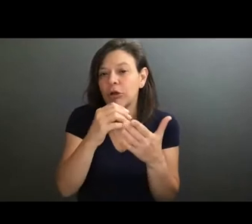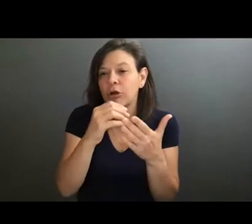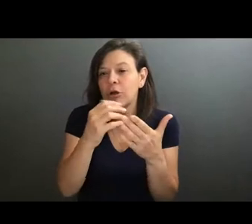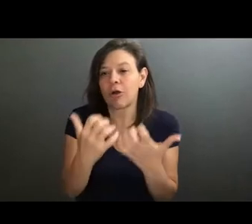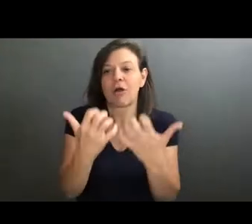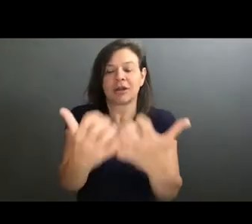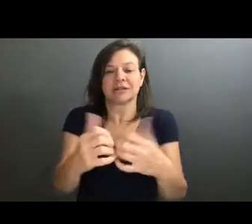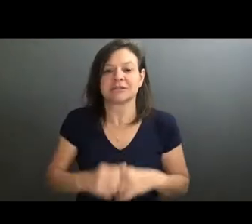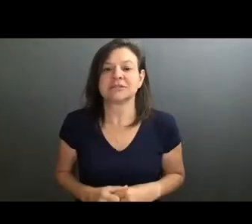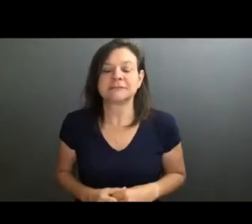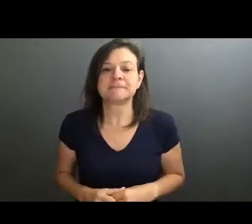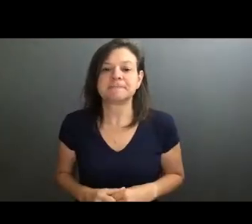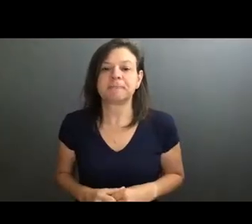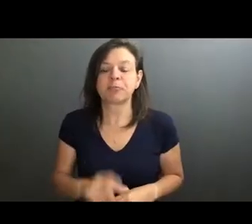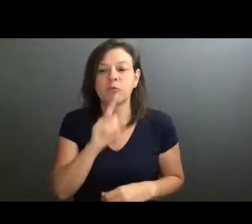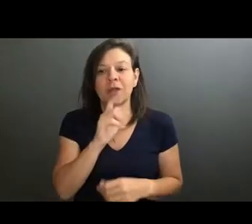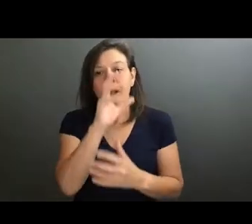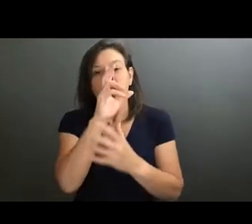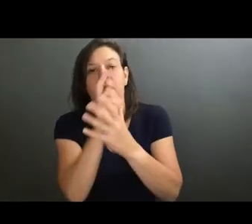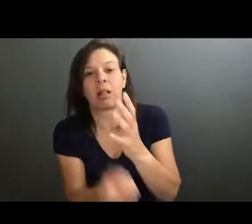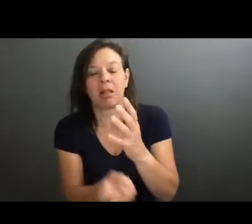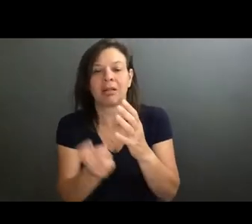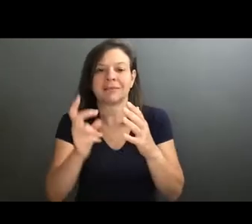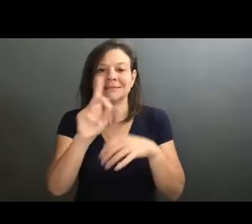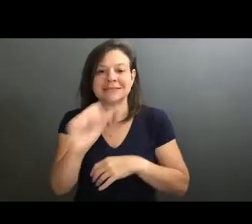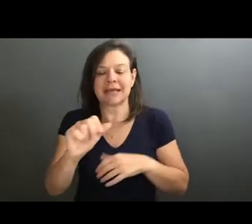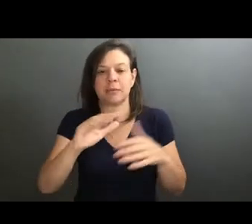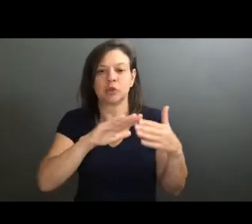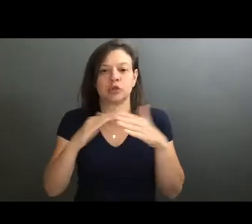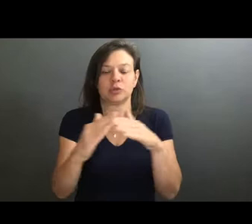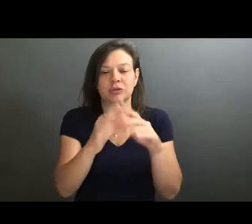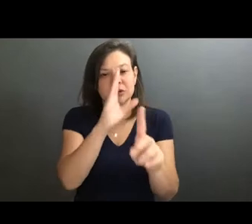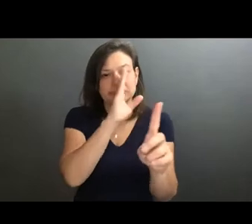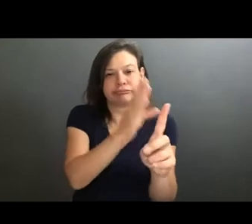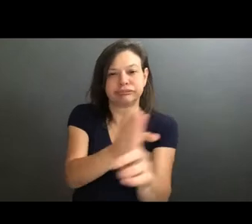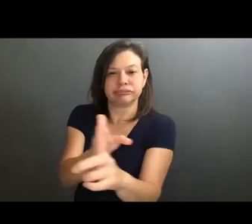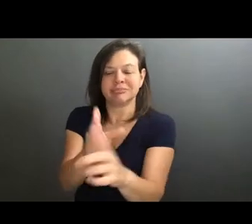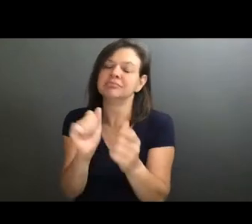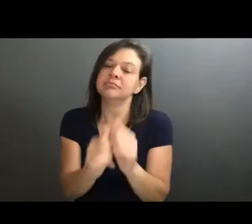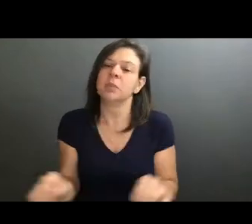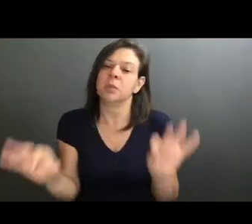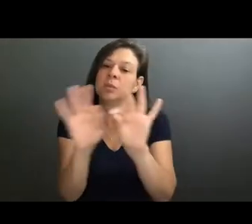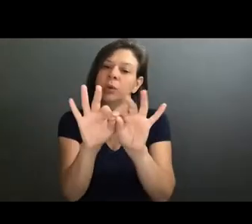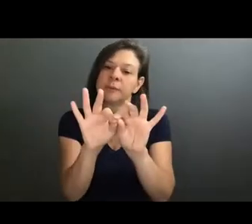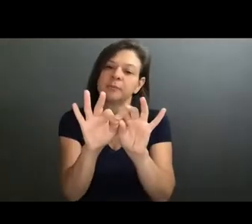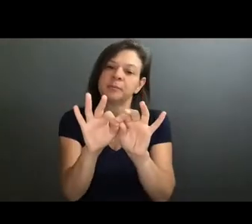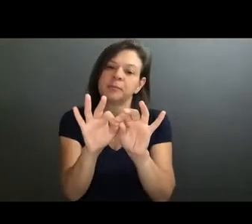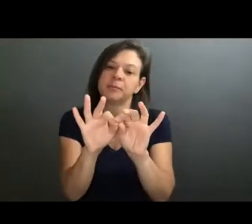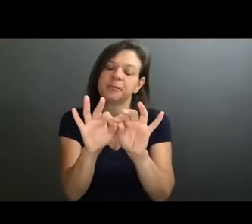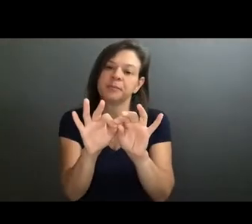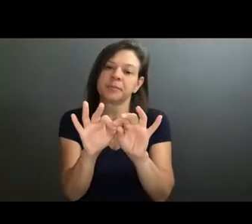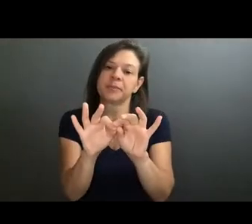But really trying to engage disabled communities, I would say directly, I think is most really important. And there's plenty of